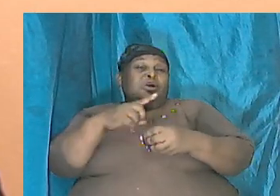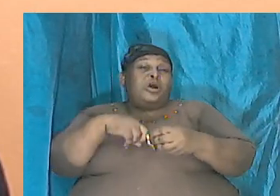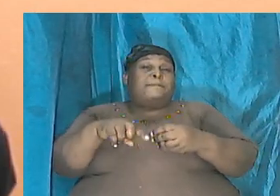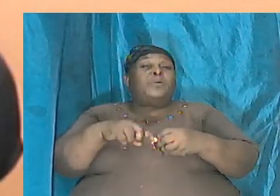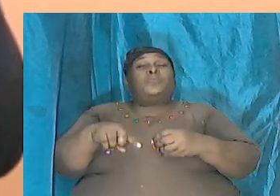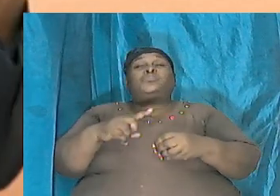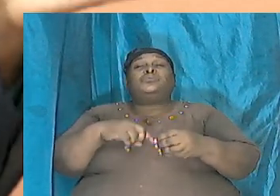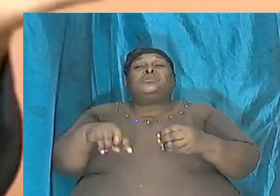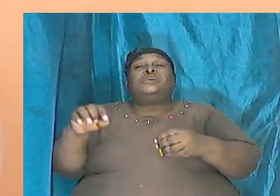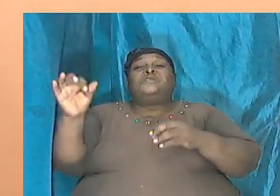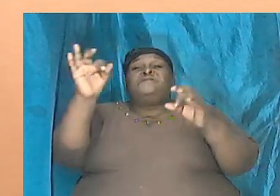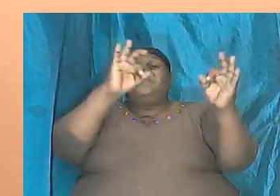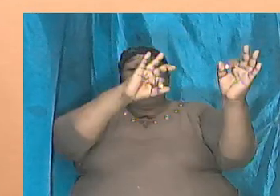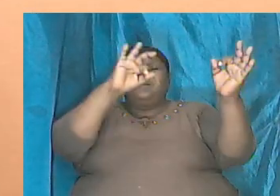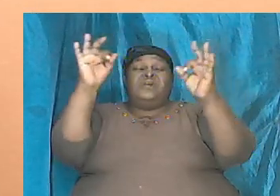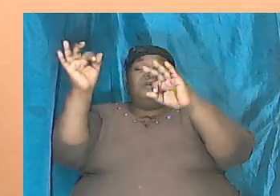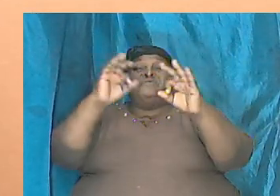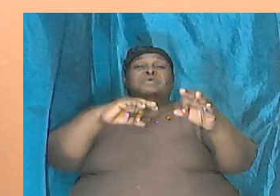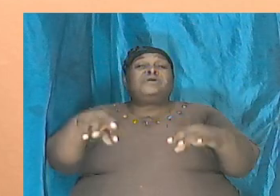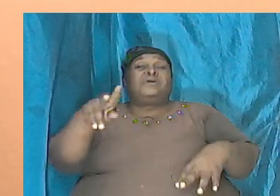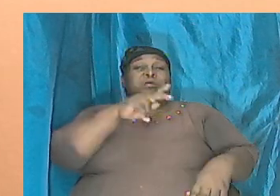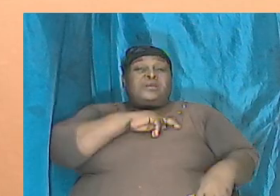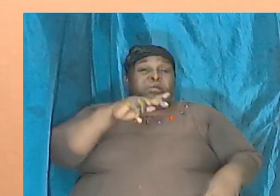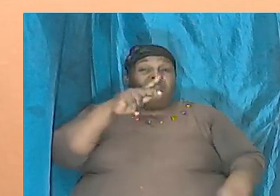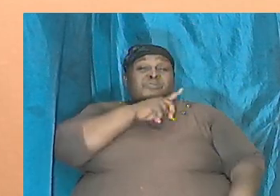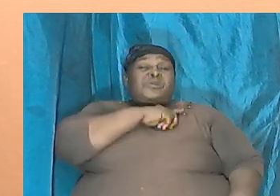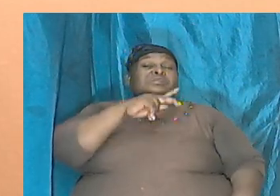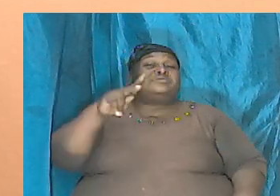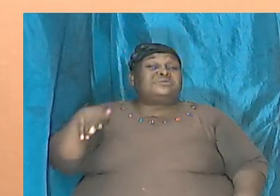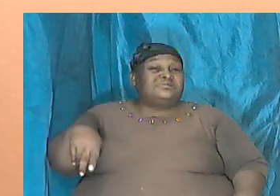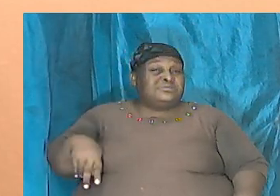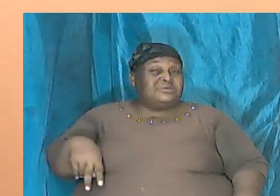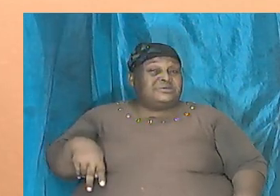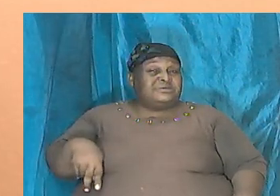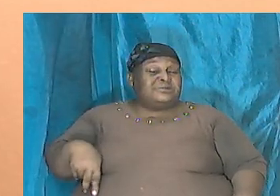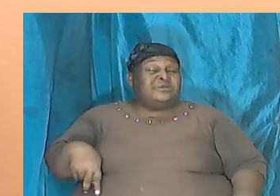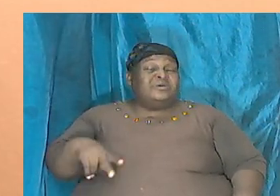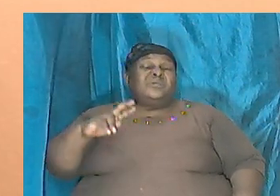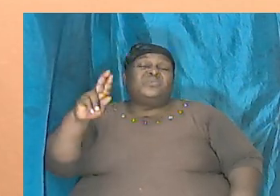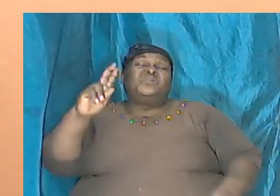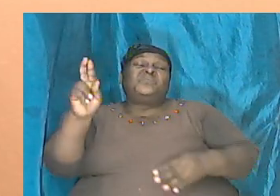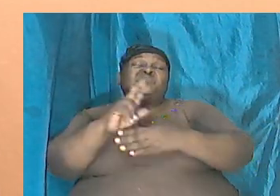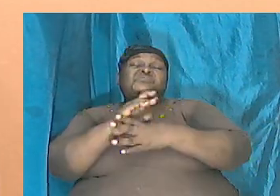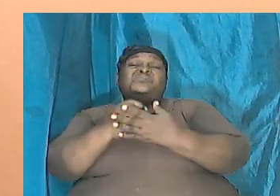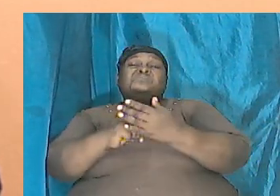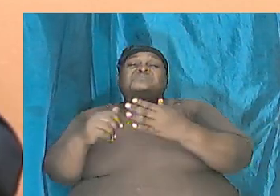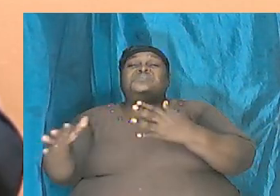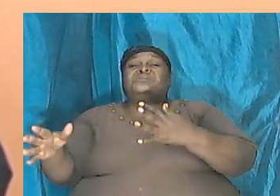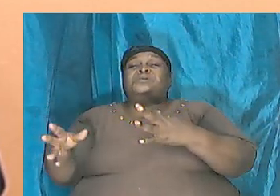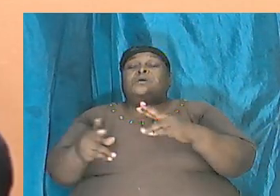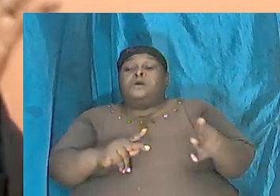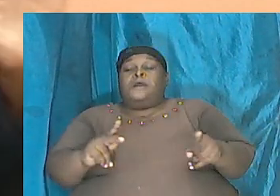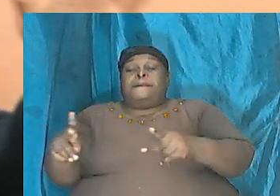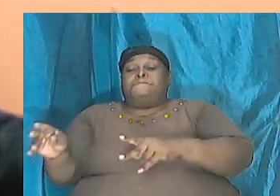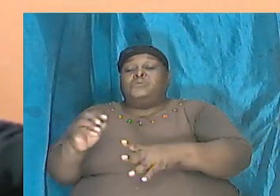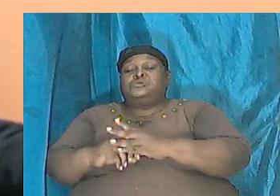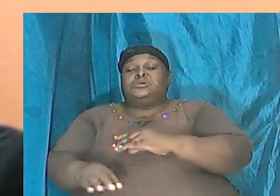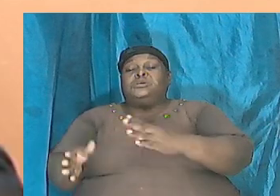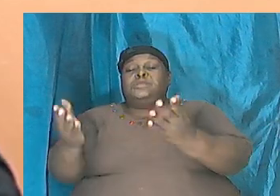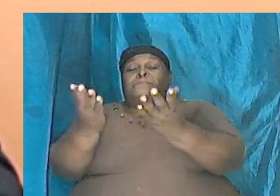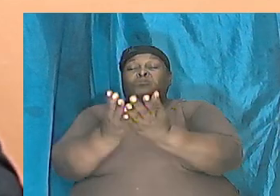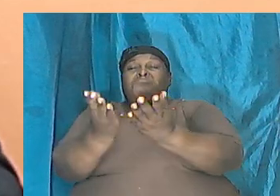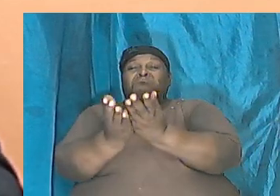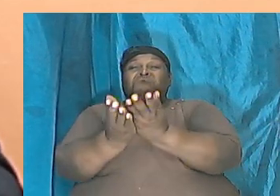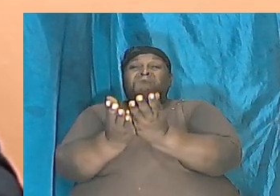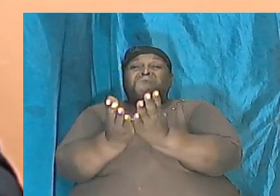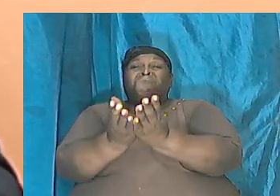Wonderland and who live happily ever after. They use some things from the Bible. They put it in a storybook, fairy tale format